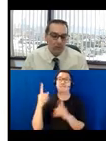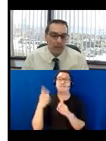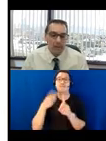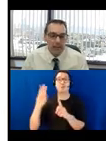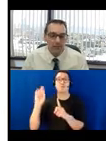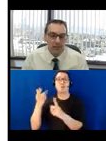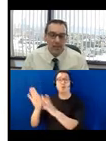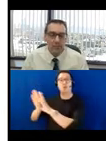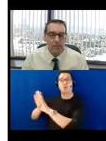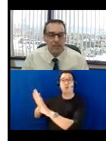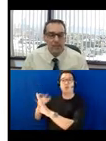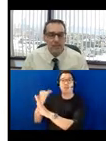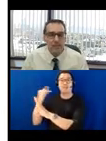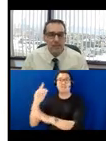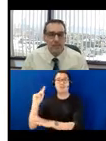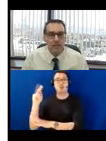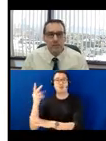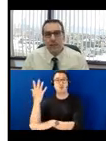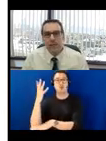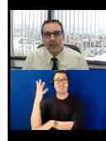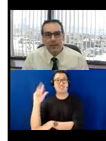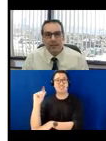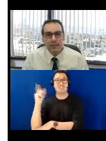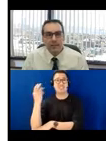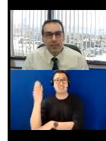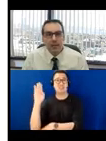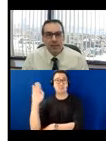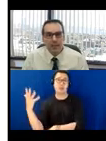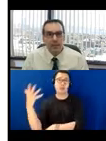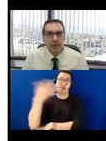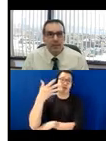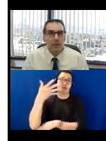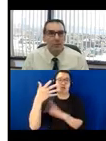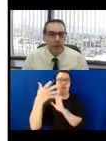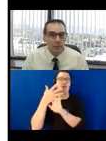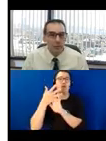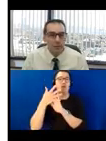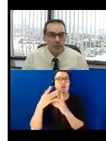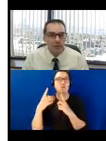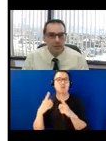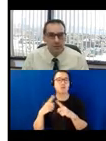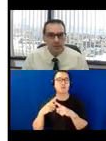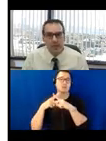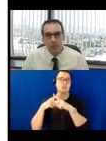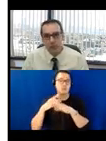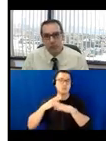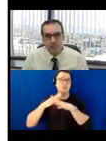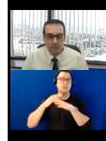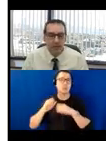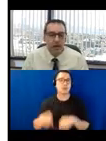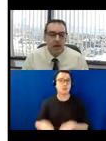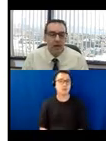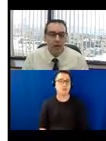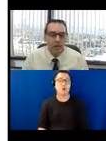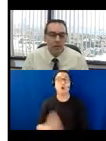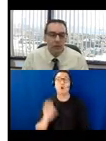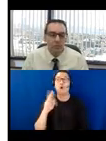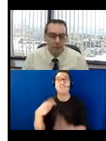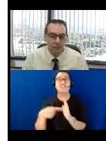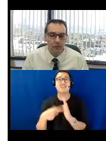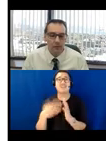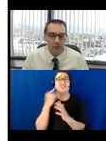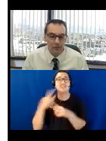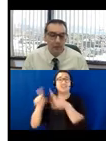within that height range that we discussed, as well as anything mounted on a post that extends out 12 inches or higher or